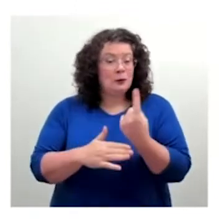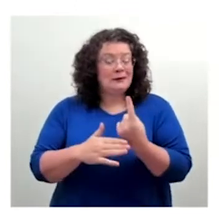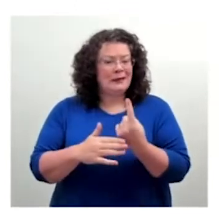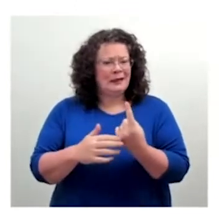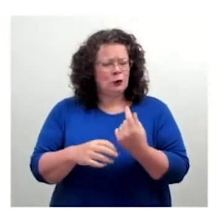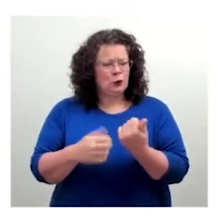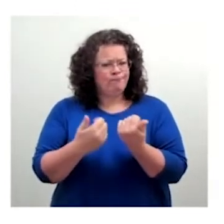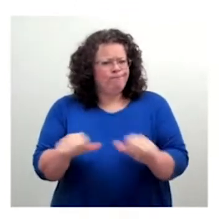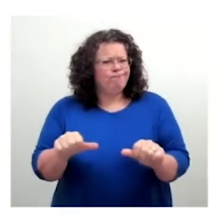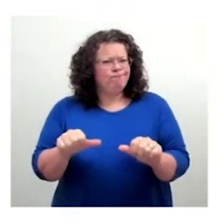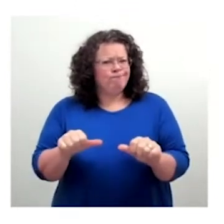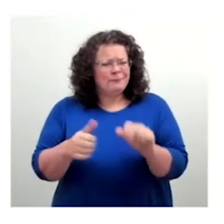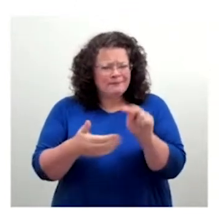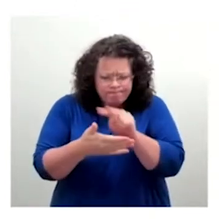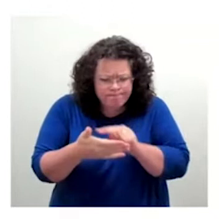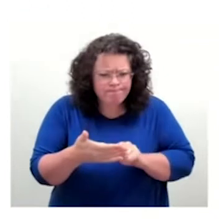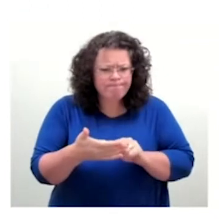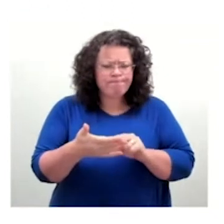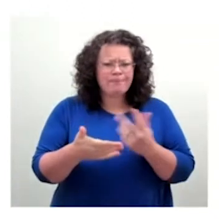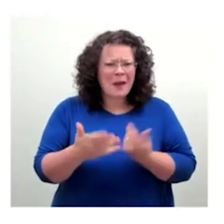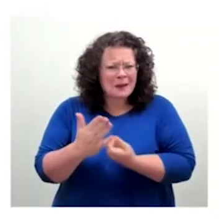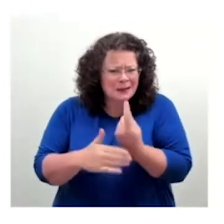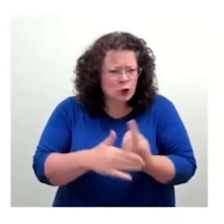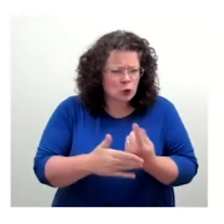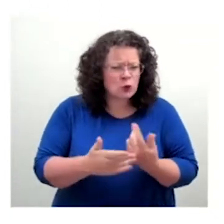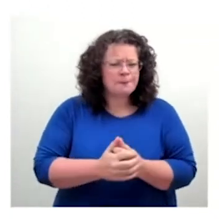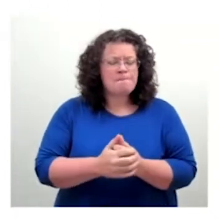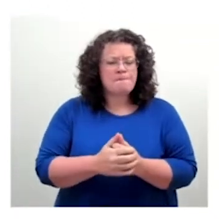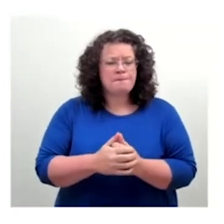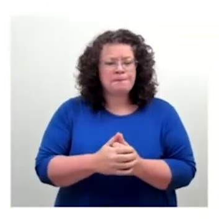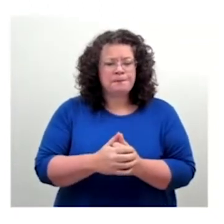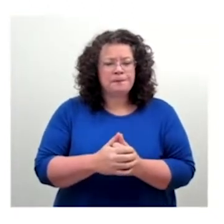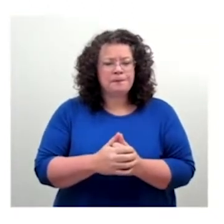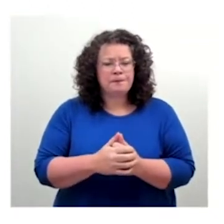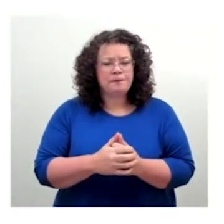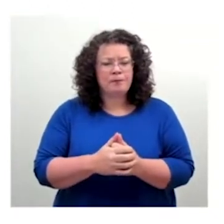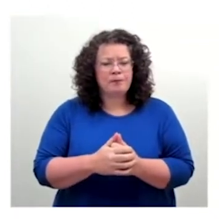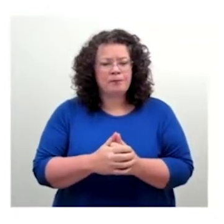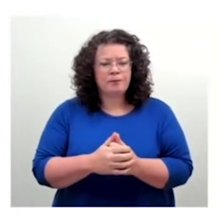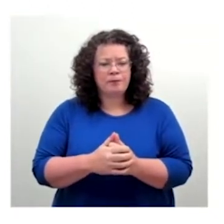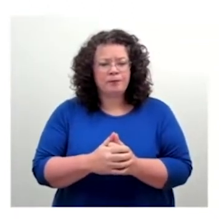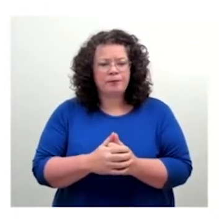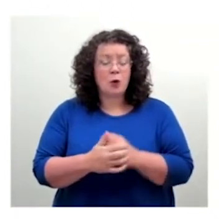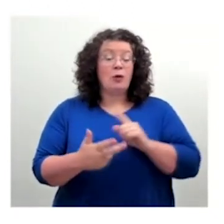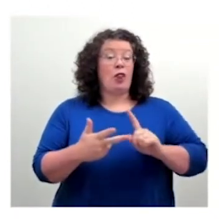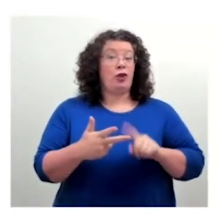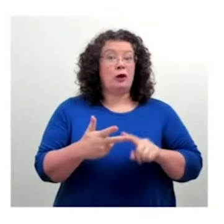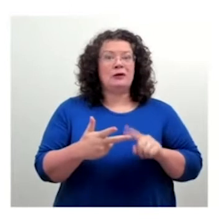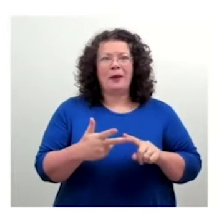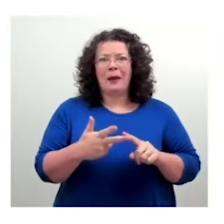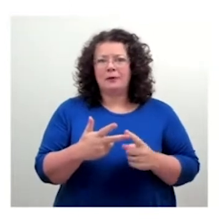thing which helped push this through was this idea of saving money, because we were spending a lot of money on licensing typefaces at the BBC.